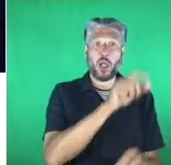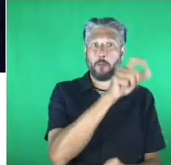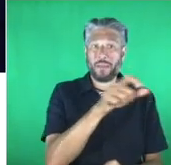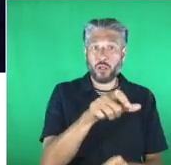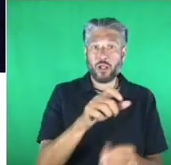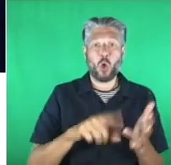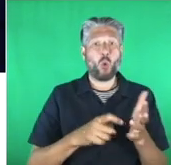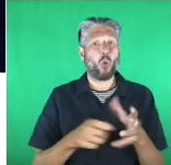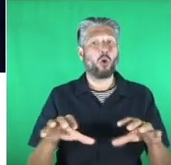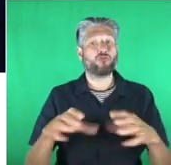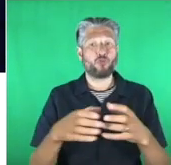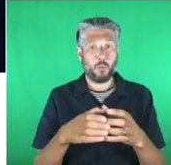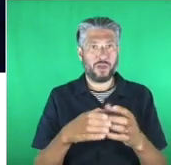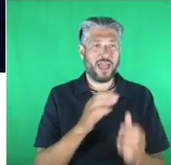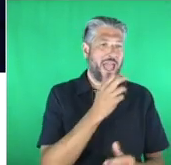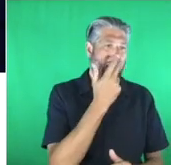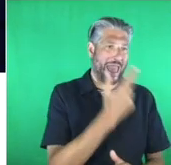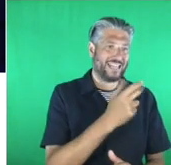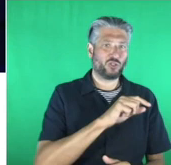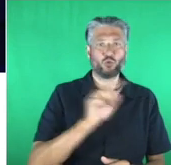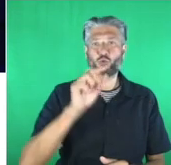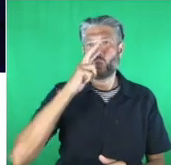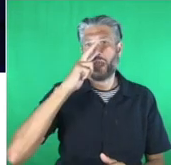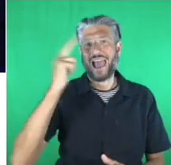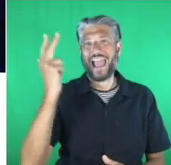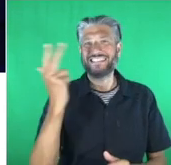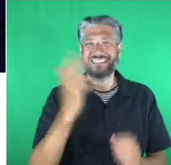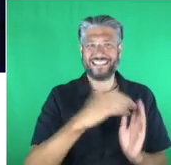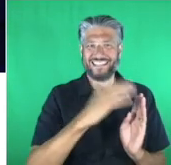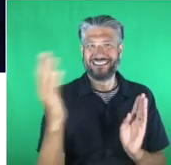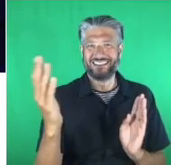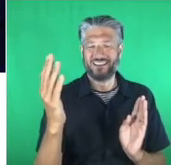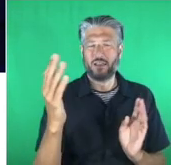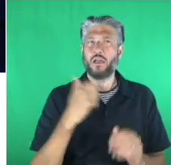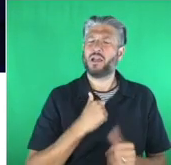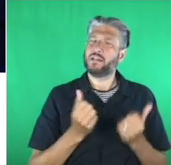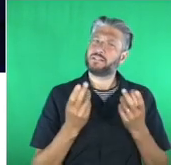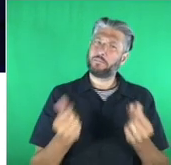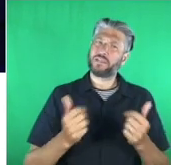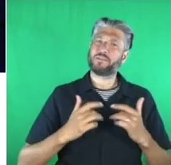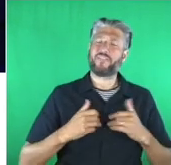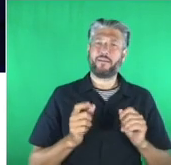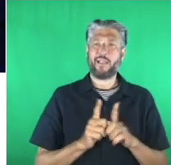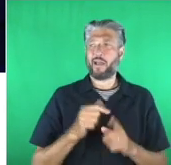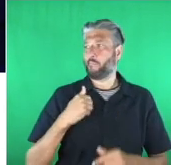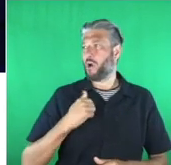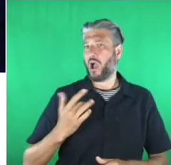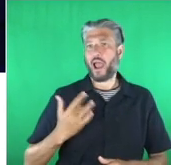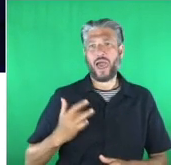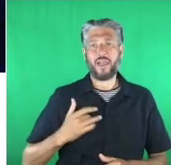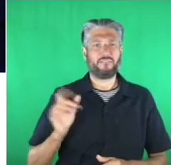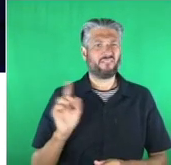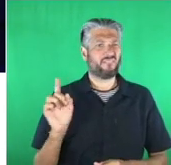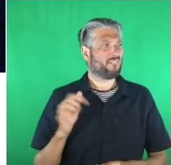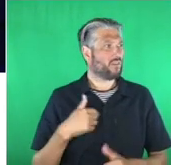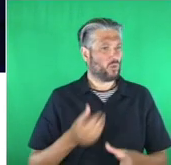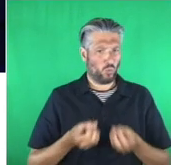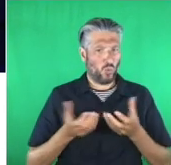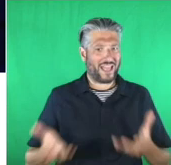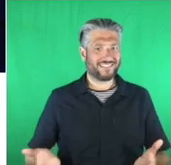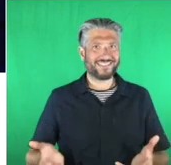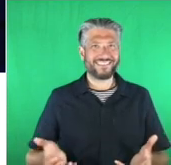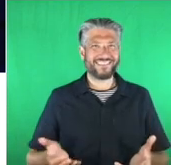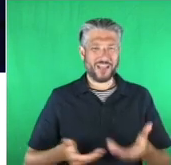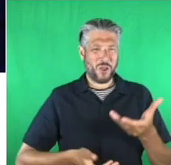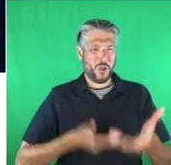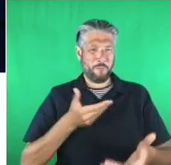i mean i always feel a little bit like i've wasted my life when we come to this category and now we're going to talk about past winners aren't we and i'm just going to